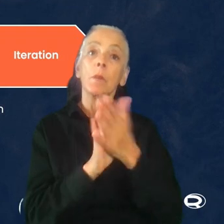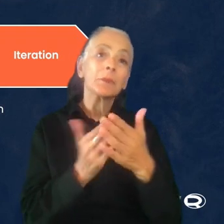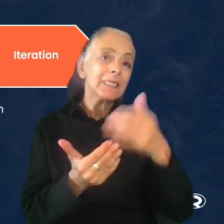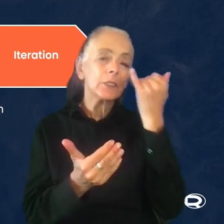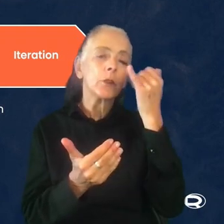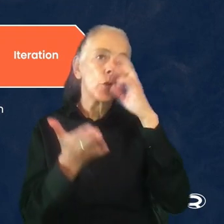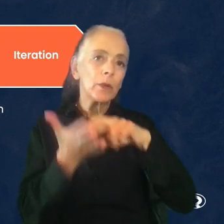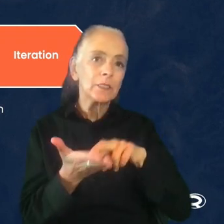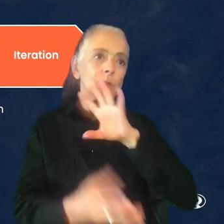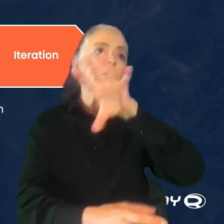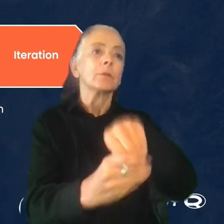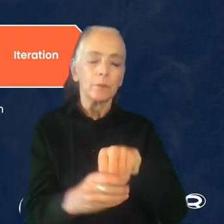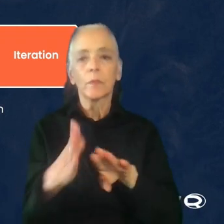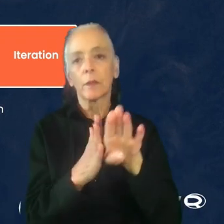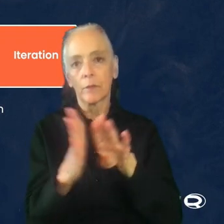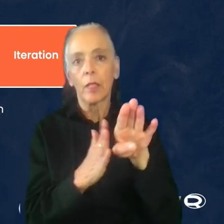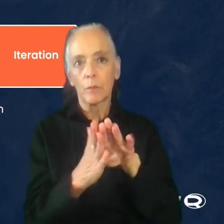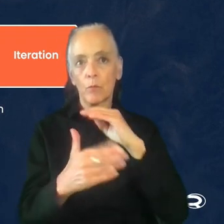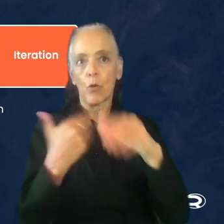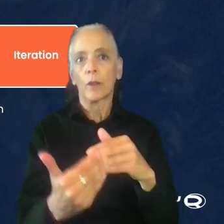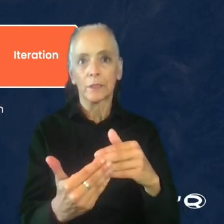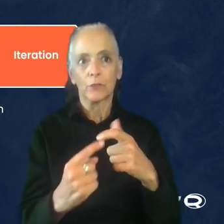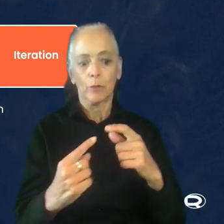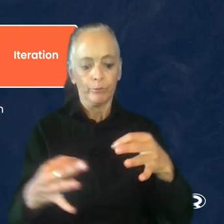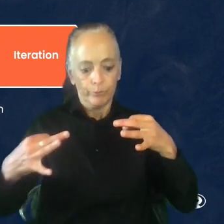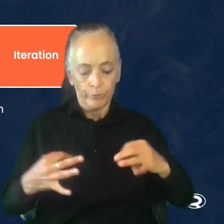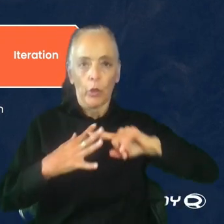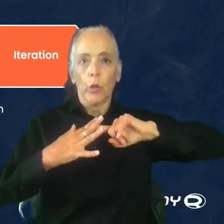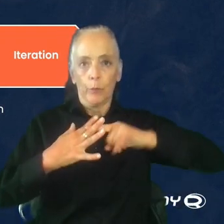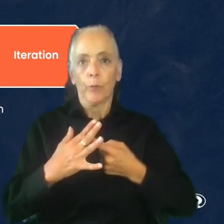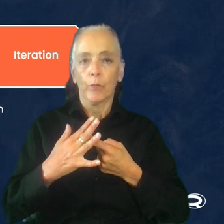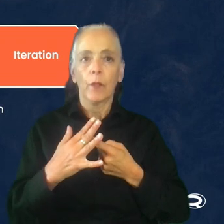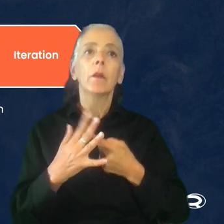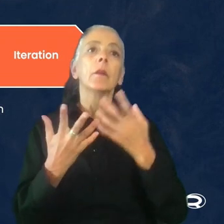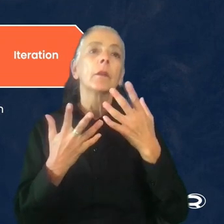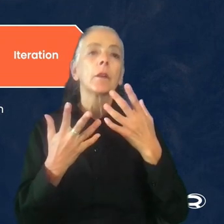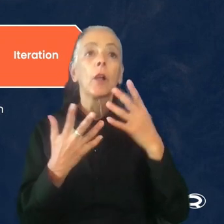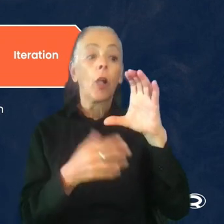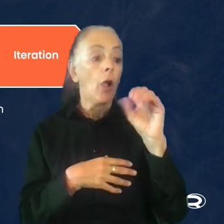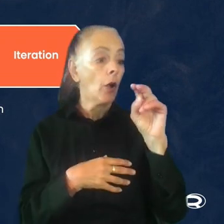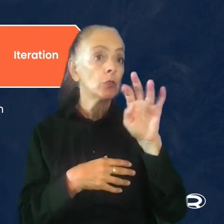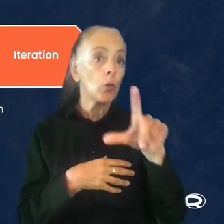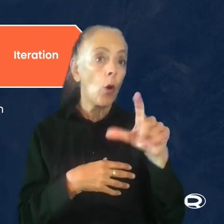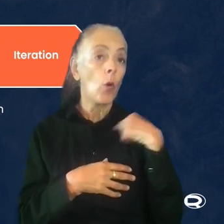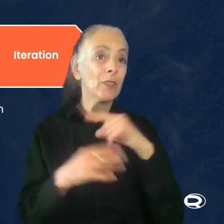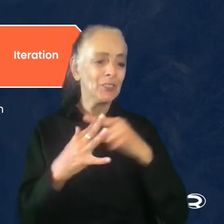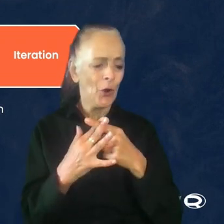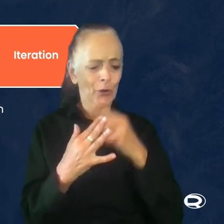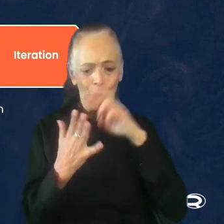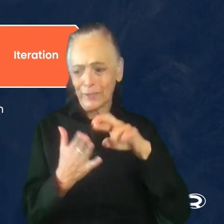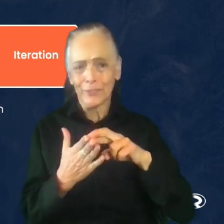research is part of the development process very early on. On Control, for example, we started doing research not long before release and as there was not